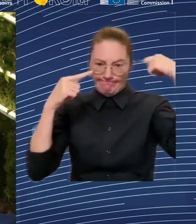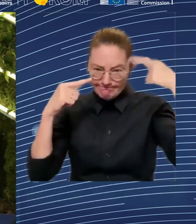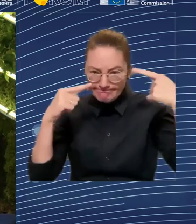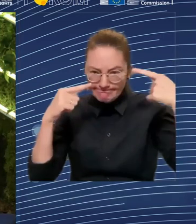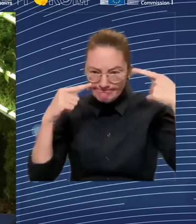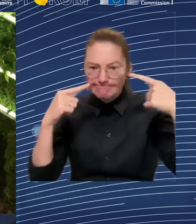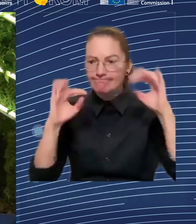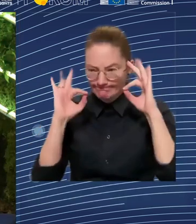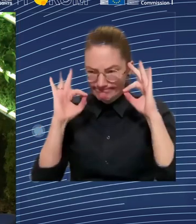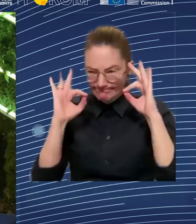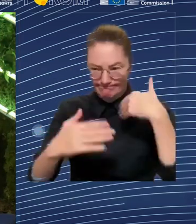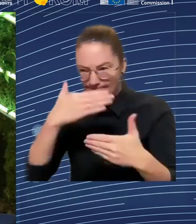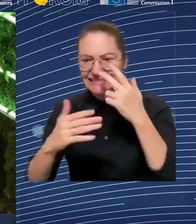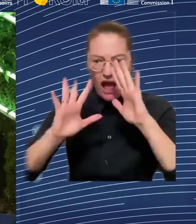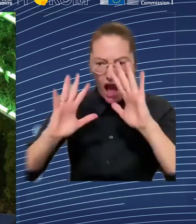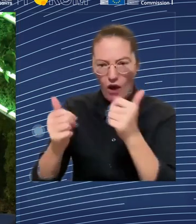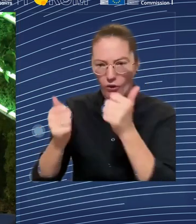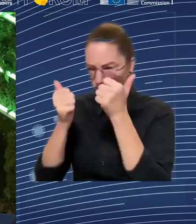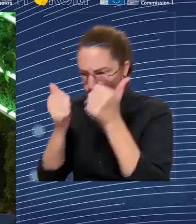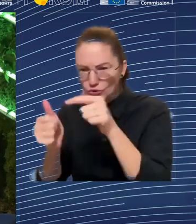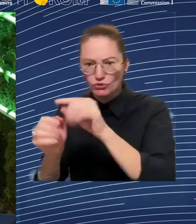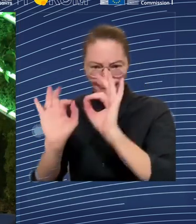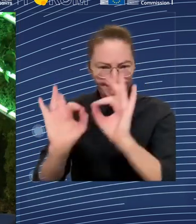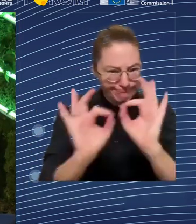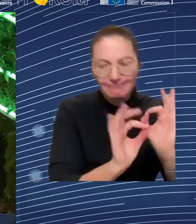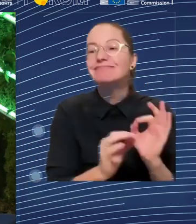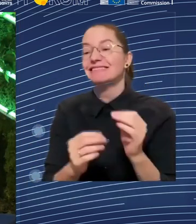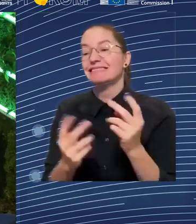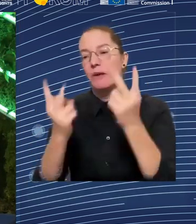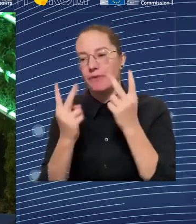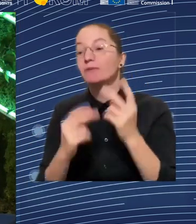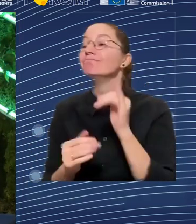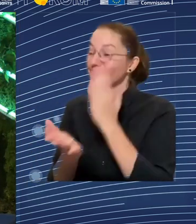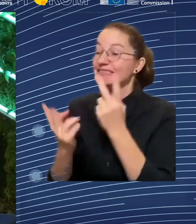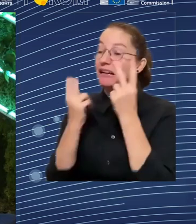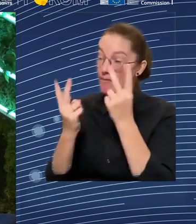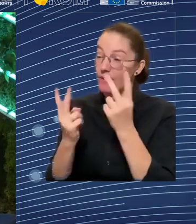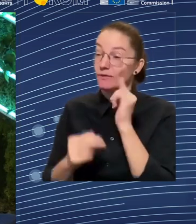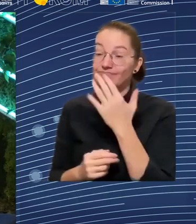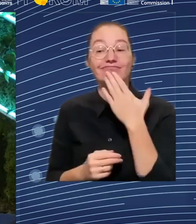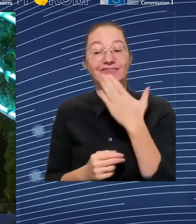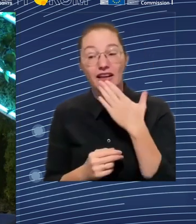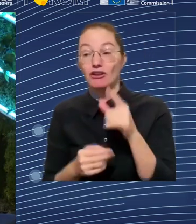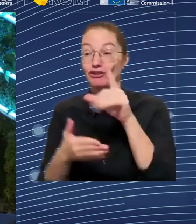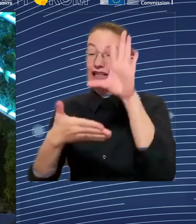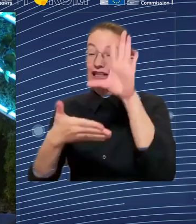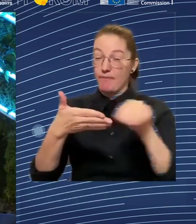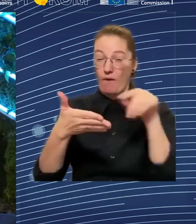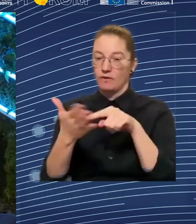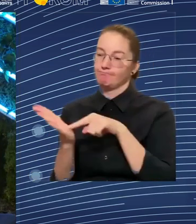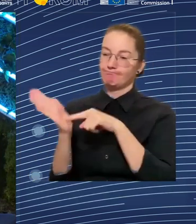question. So how do you think those shortages have actually impacted businesses over the last couple of years?